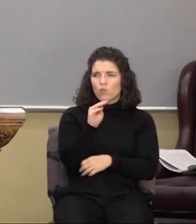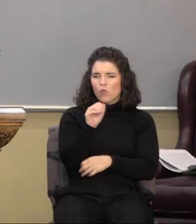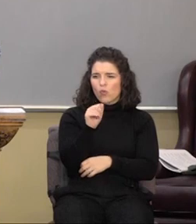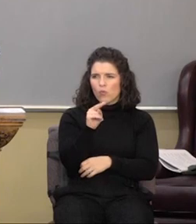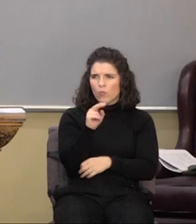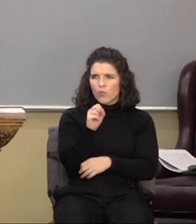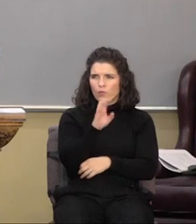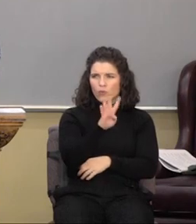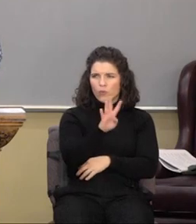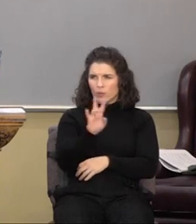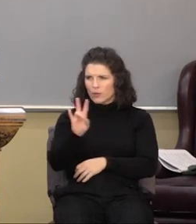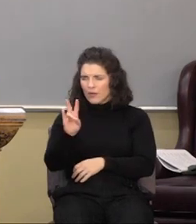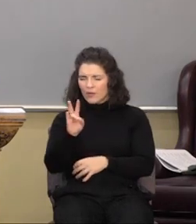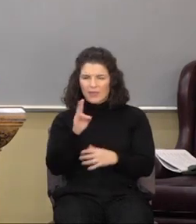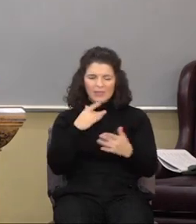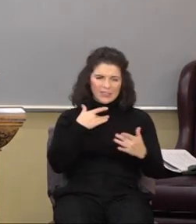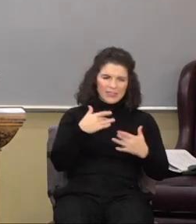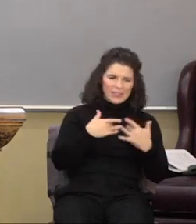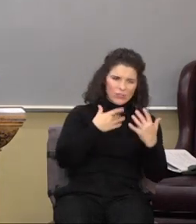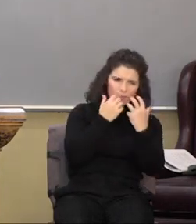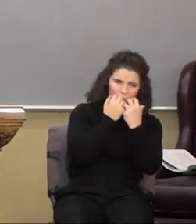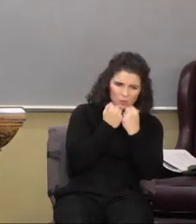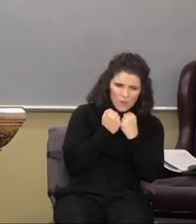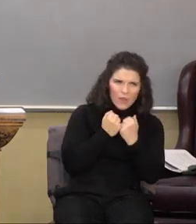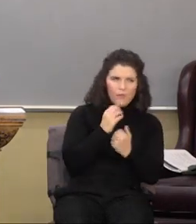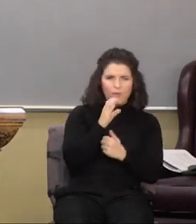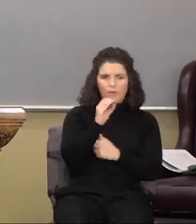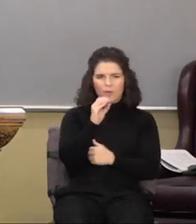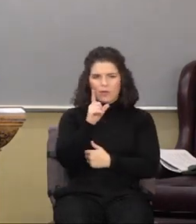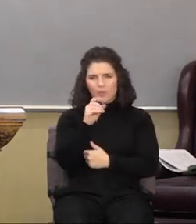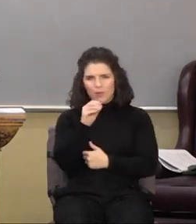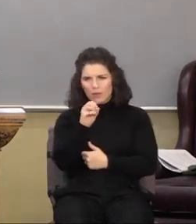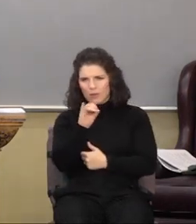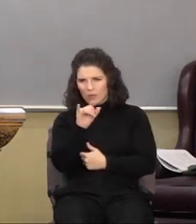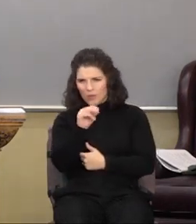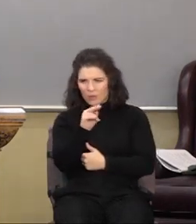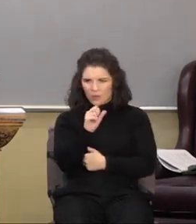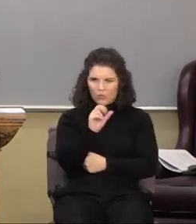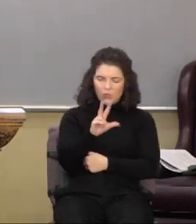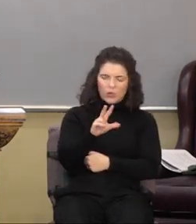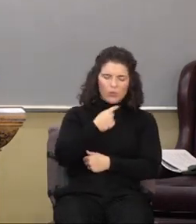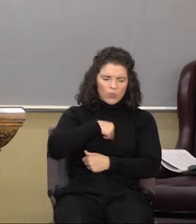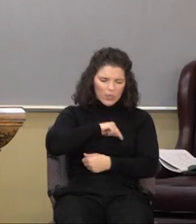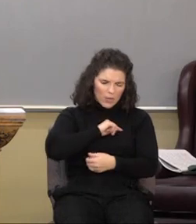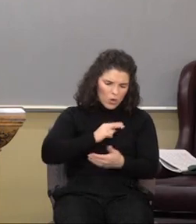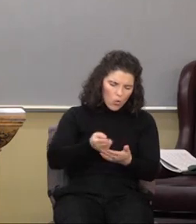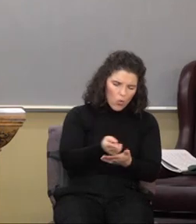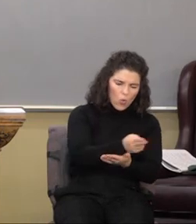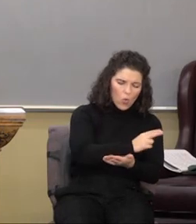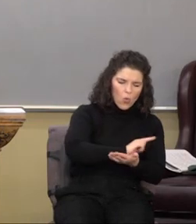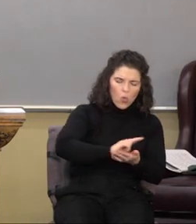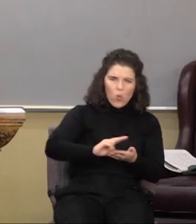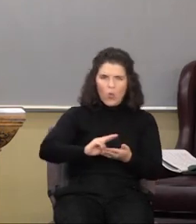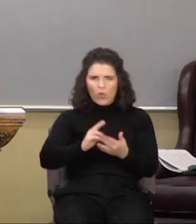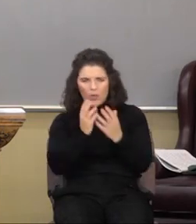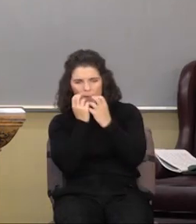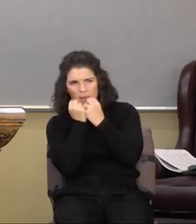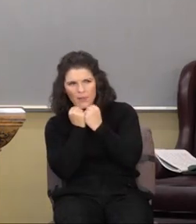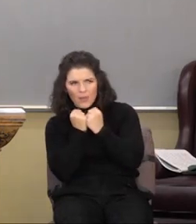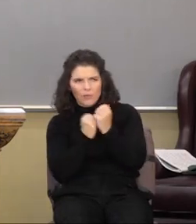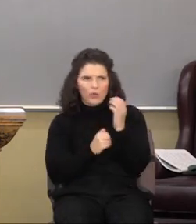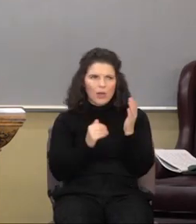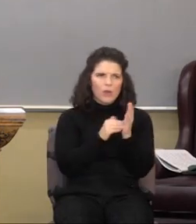dearly beloved Colossians chapter three. We are holy and beloved over and over again.